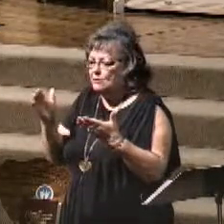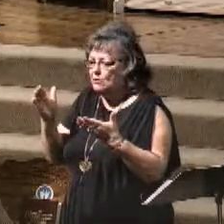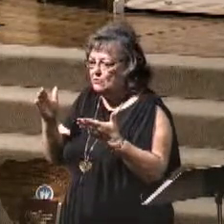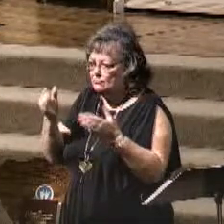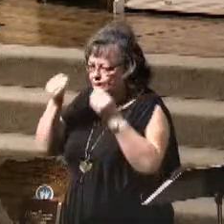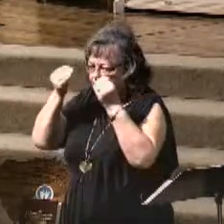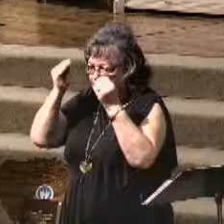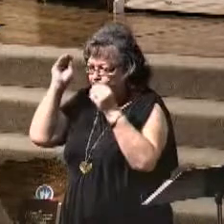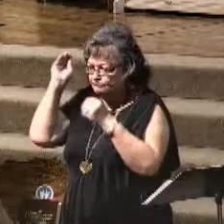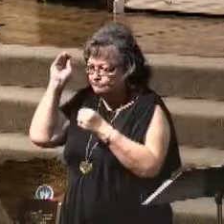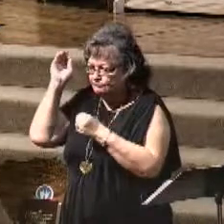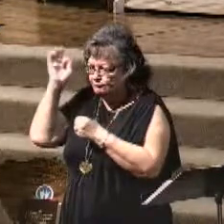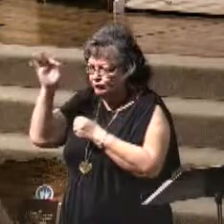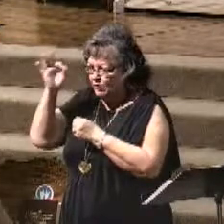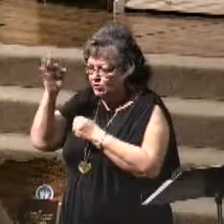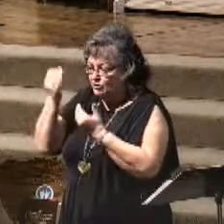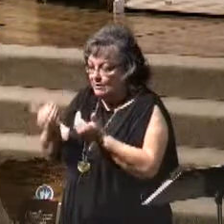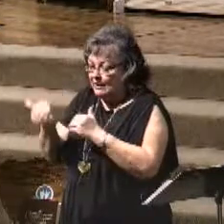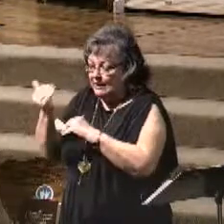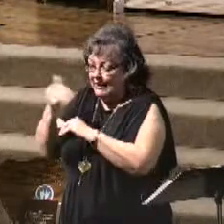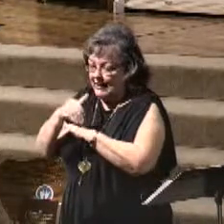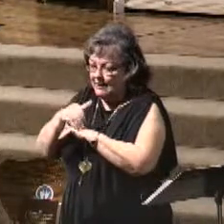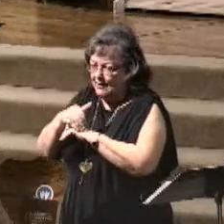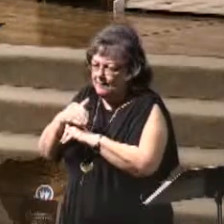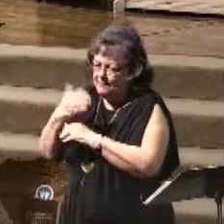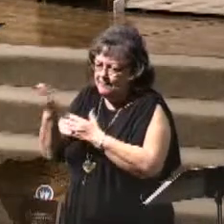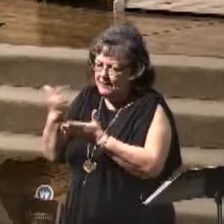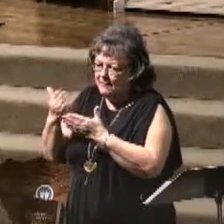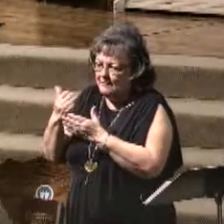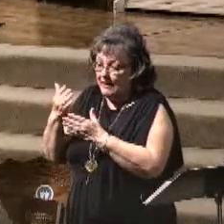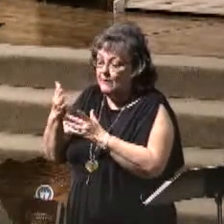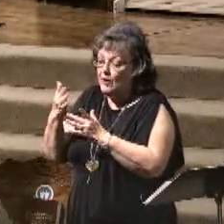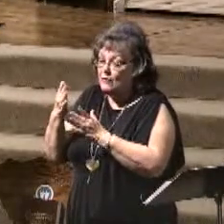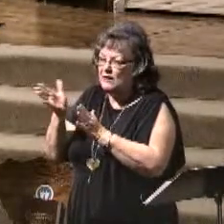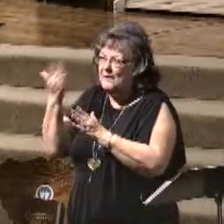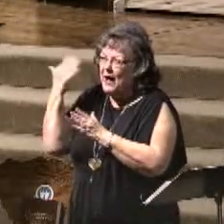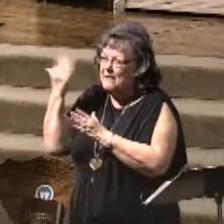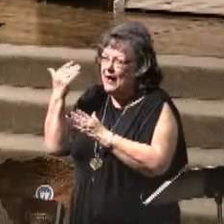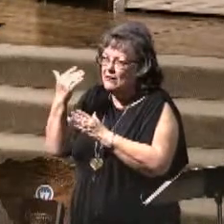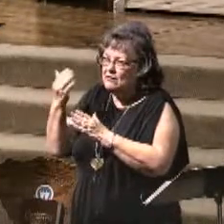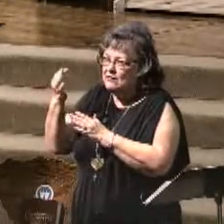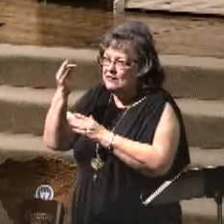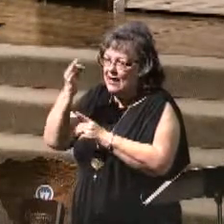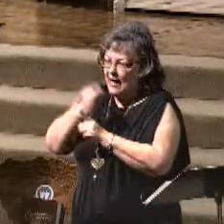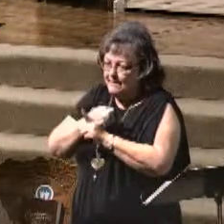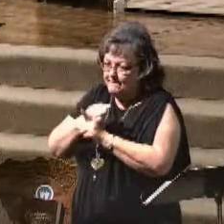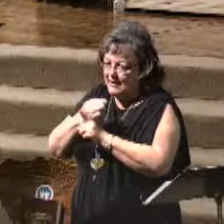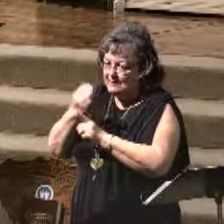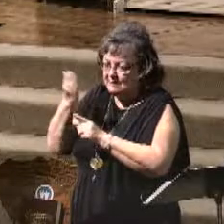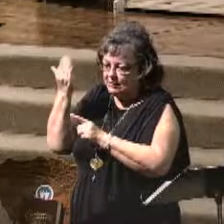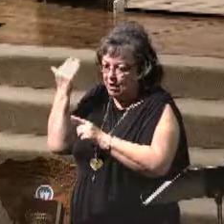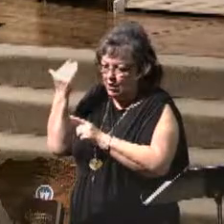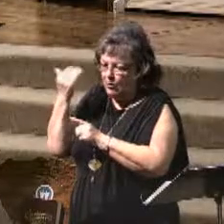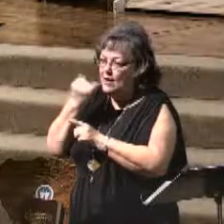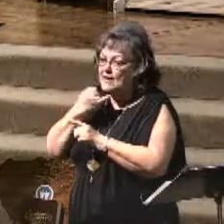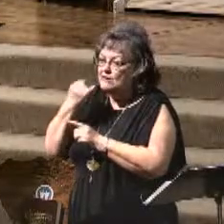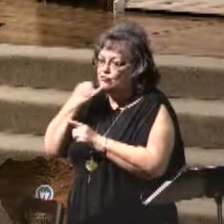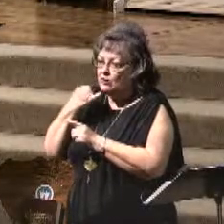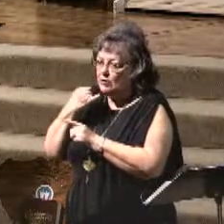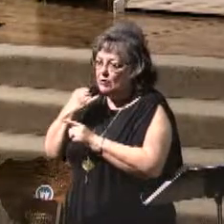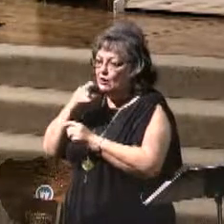will be how that nine months ago, you may not have seen this in the news, but nine months ago, Israel dedicated